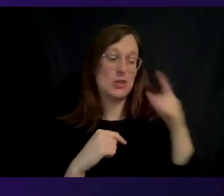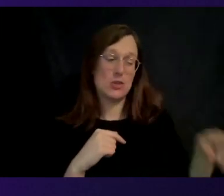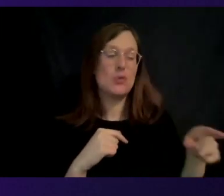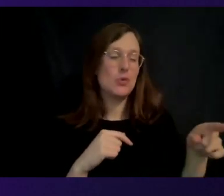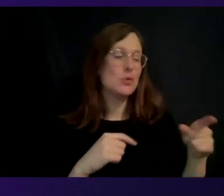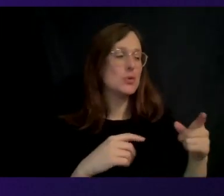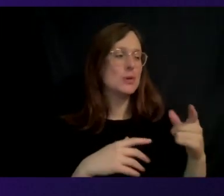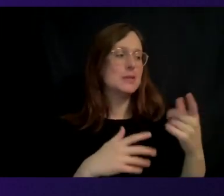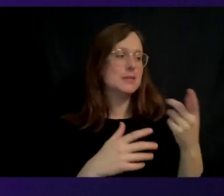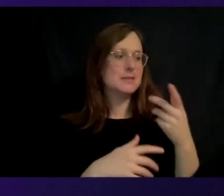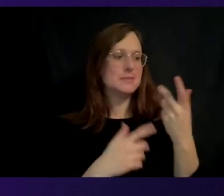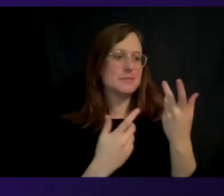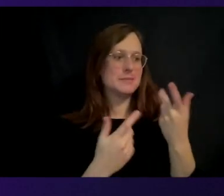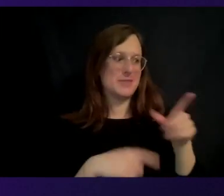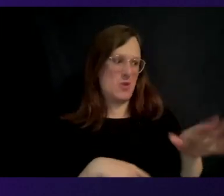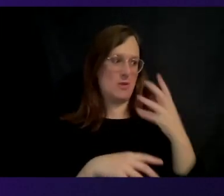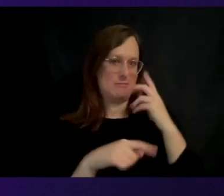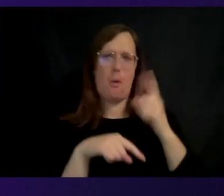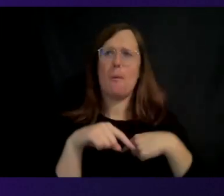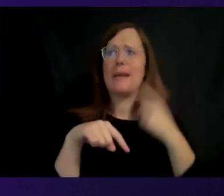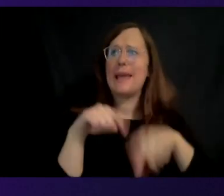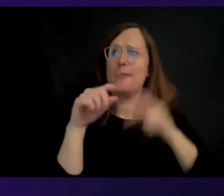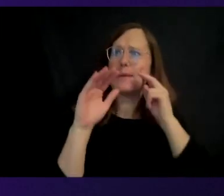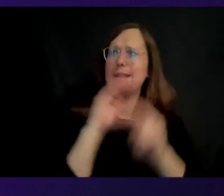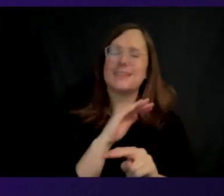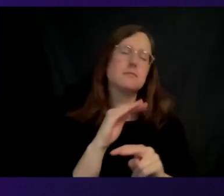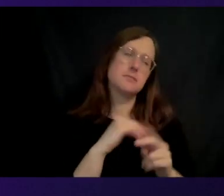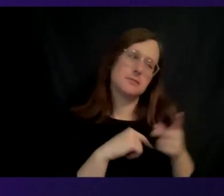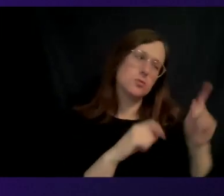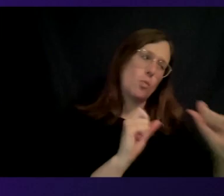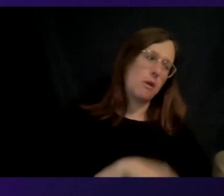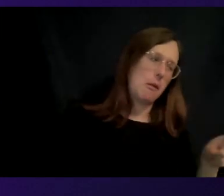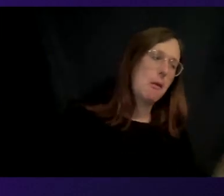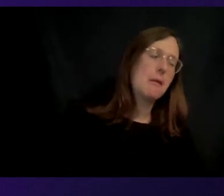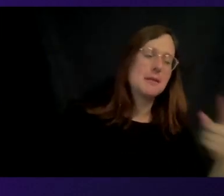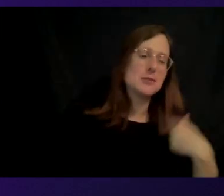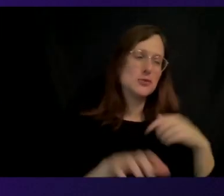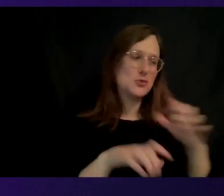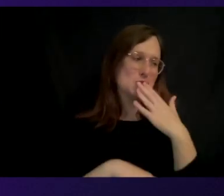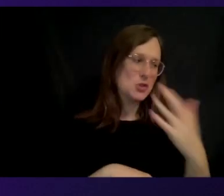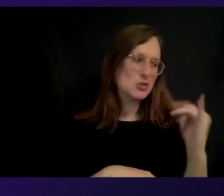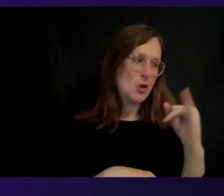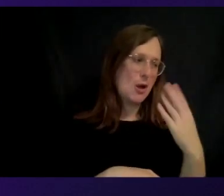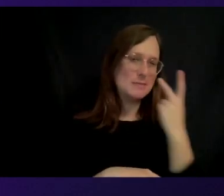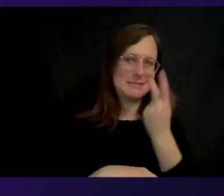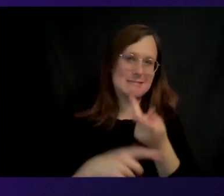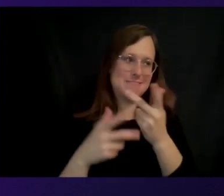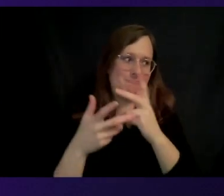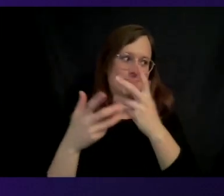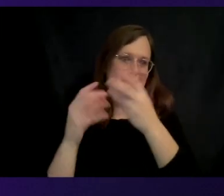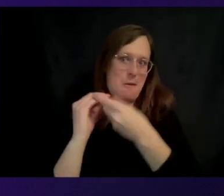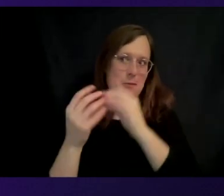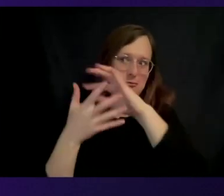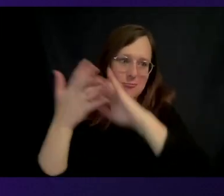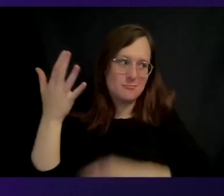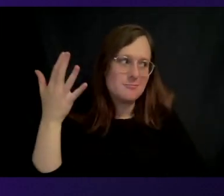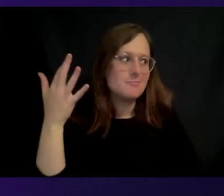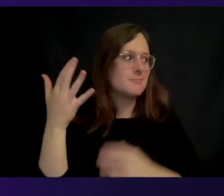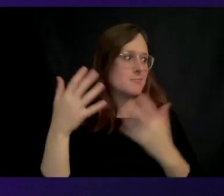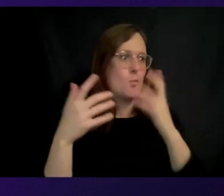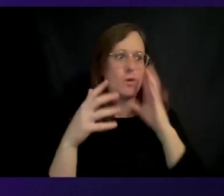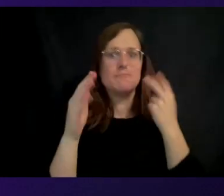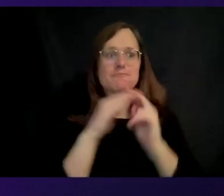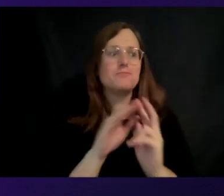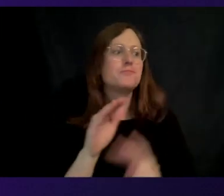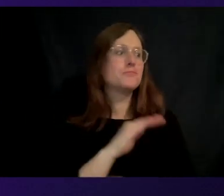because we've got quite a few chips that show we're doing a pretty good job at it. But I also see that customers are looking to make sense of